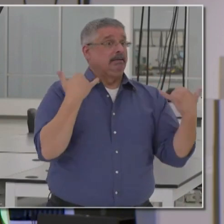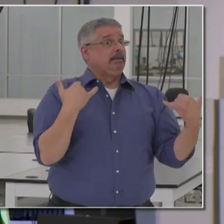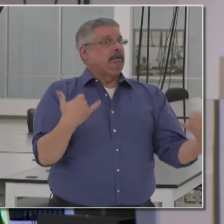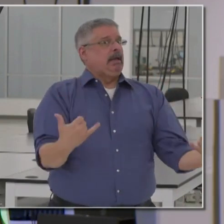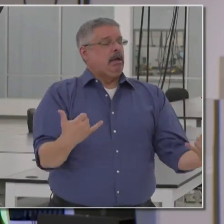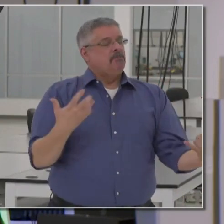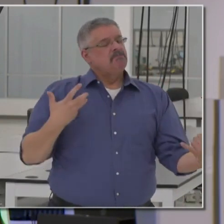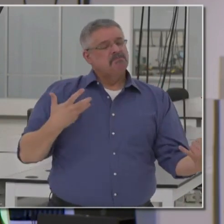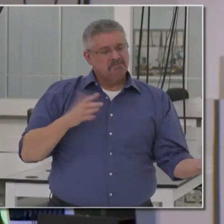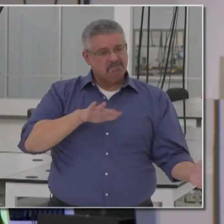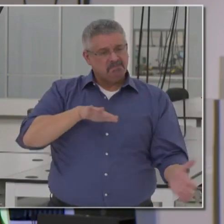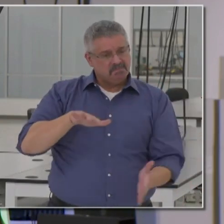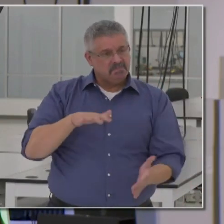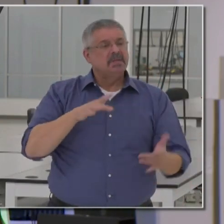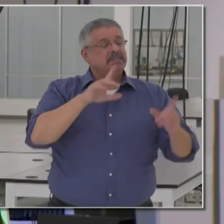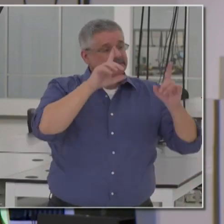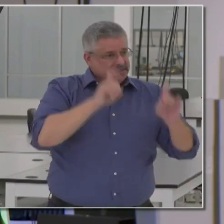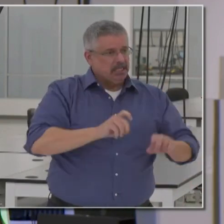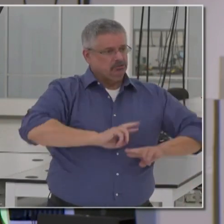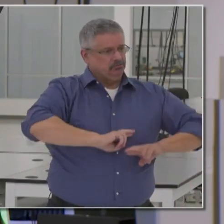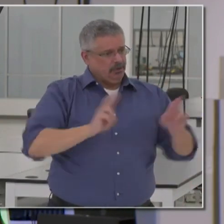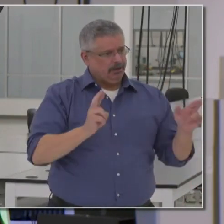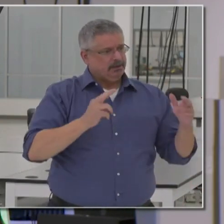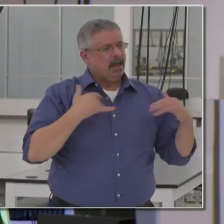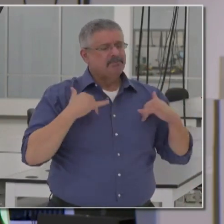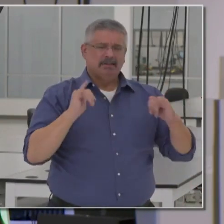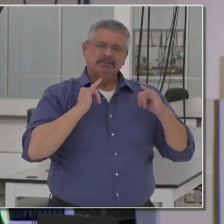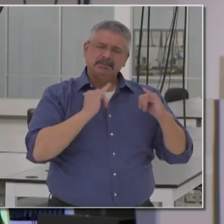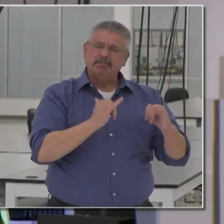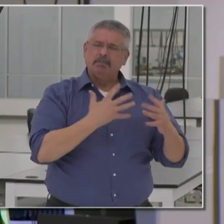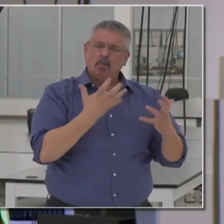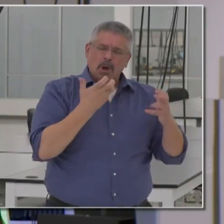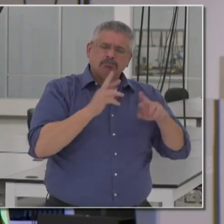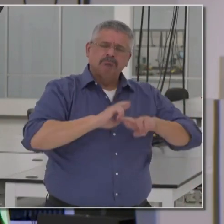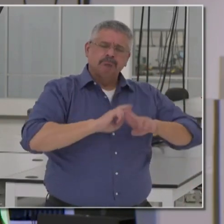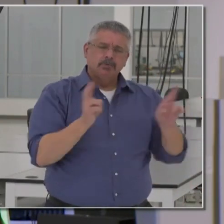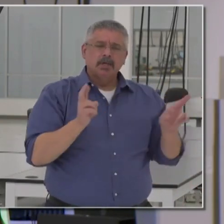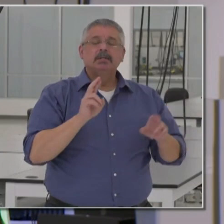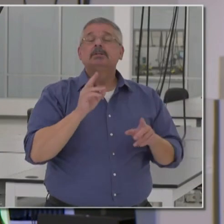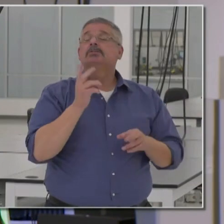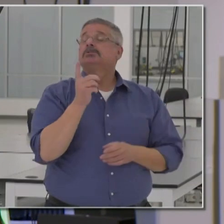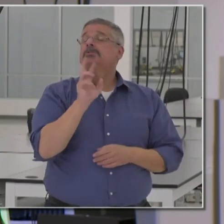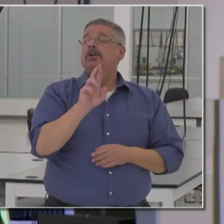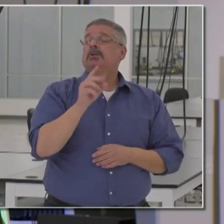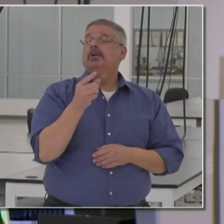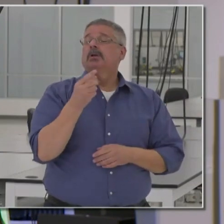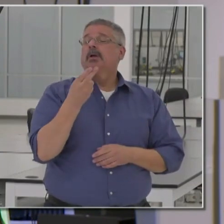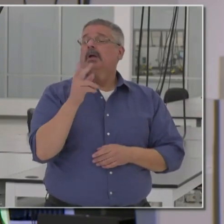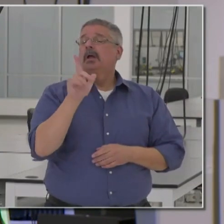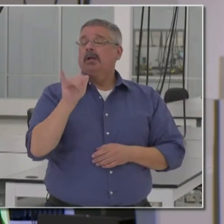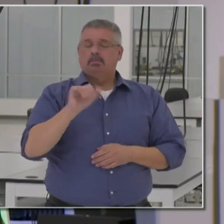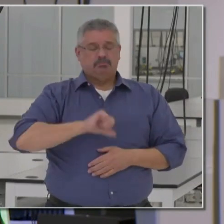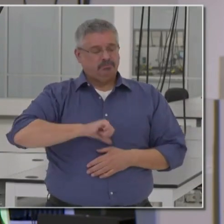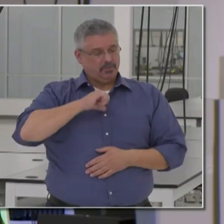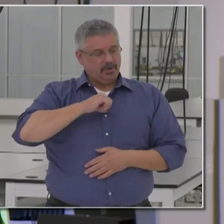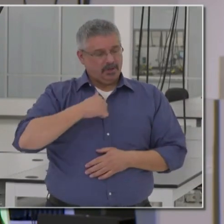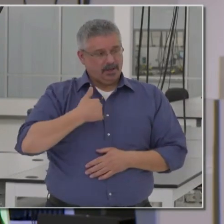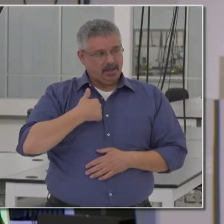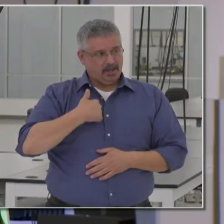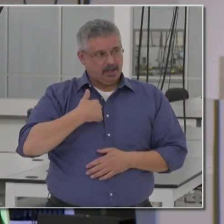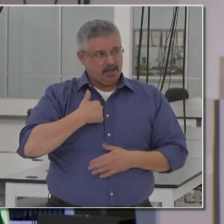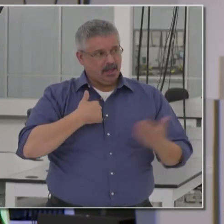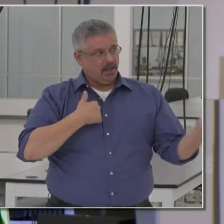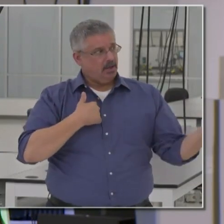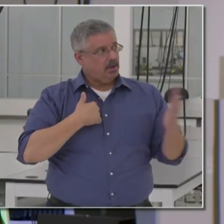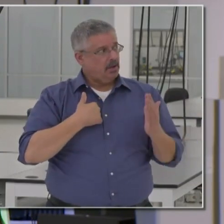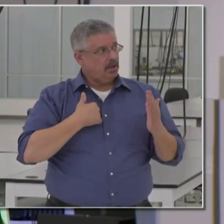with our testing and Dr. Galley has led that effort. And so it's with pride, uh, that I bring